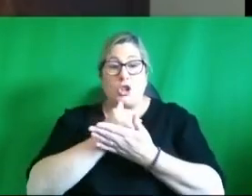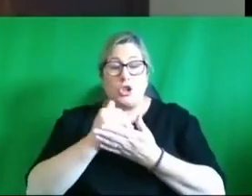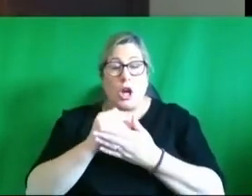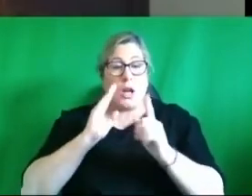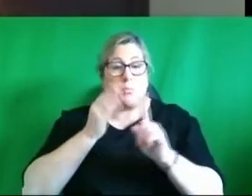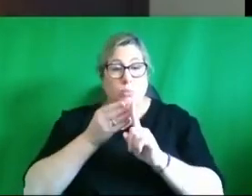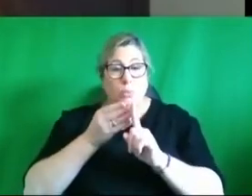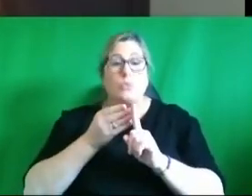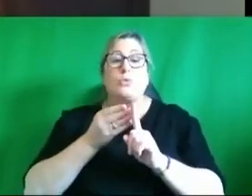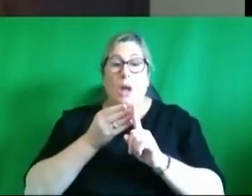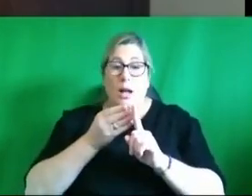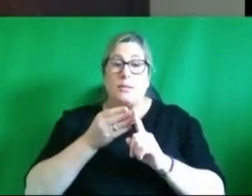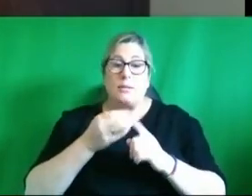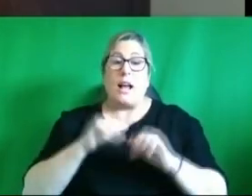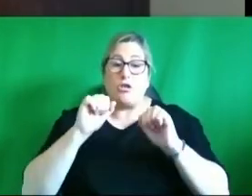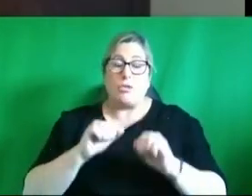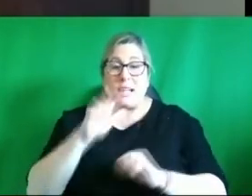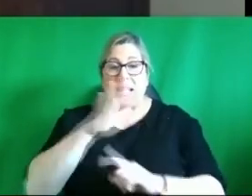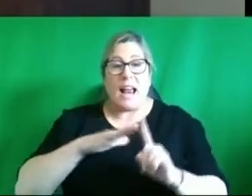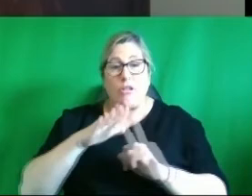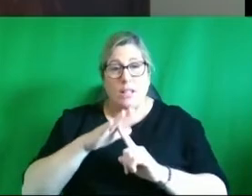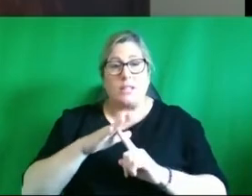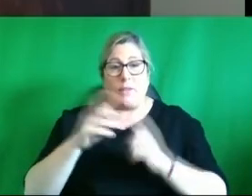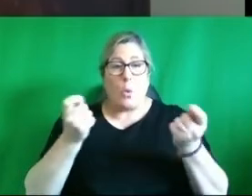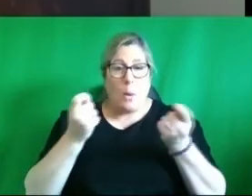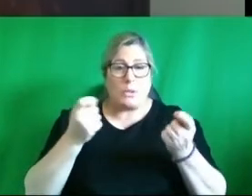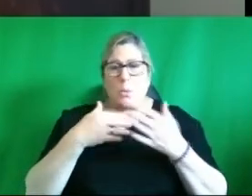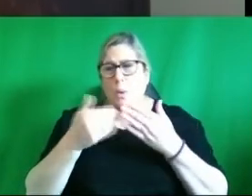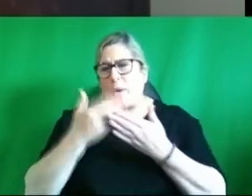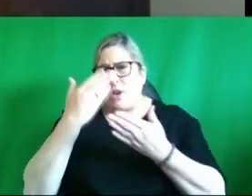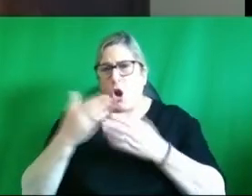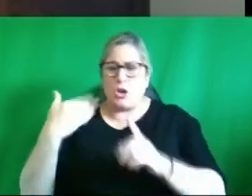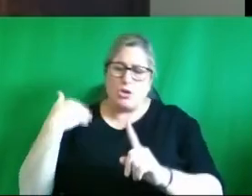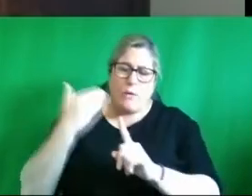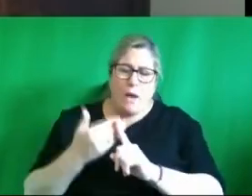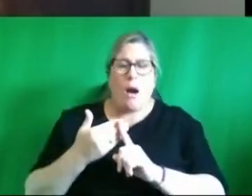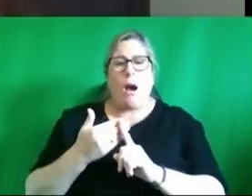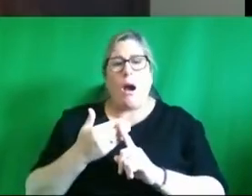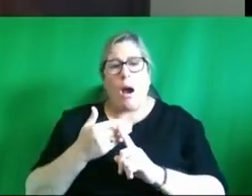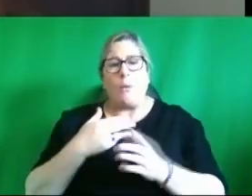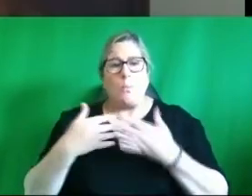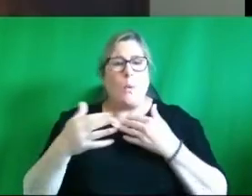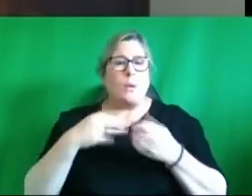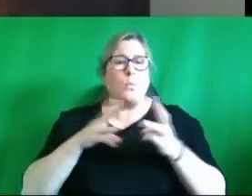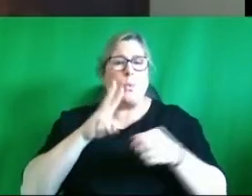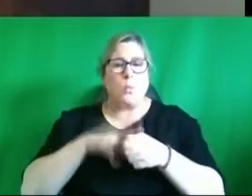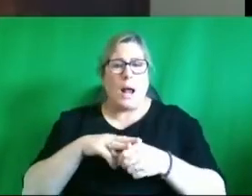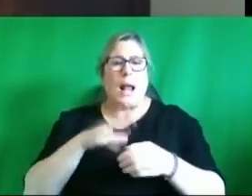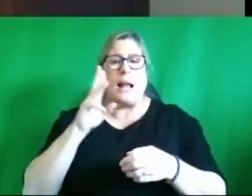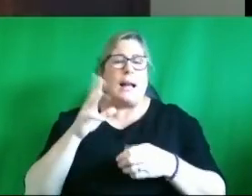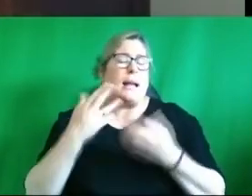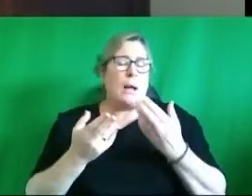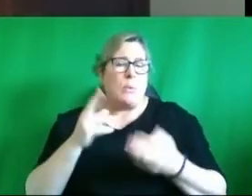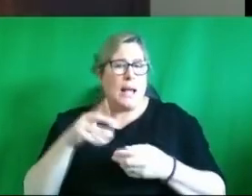agreed areas of cooperation and with a focus on what works and what lessons have been learned and how we can kind of do more together in some areas so